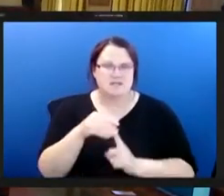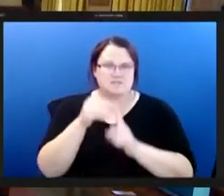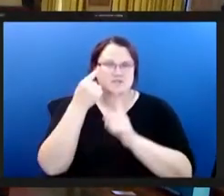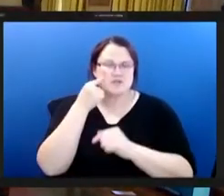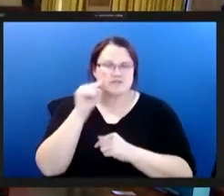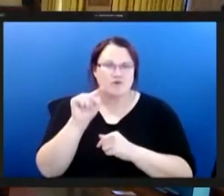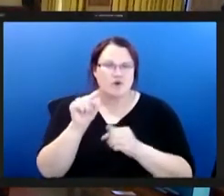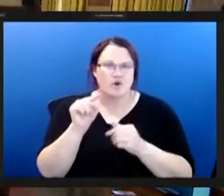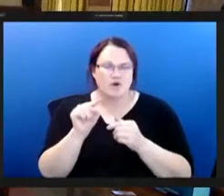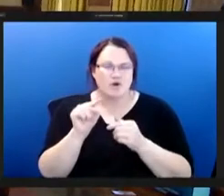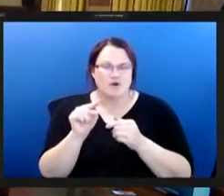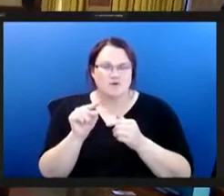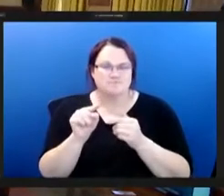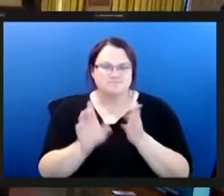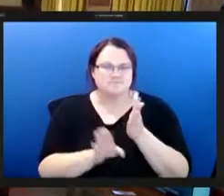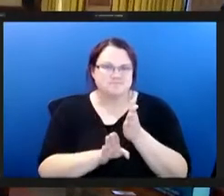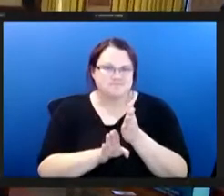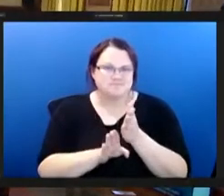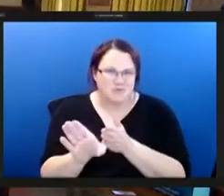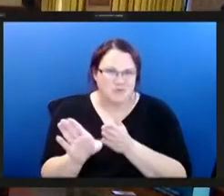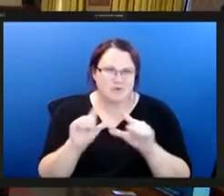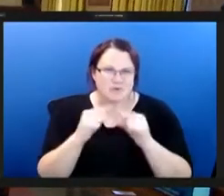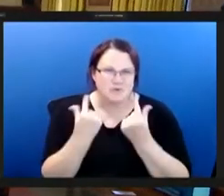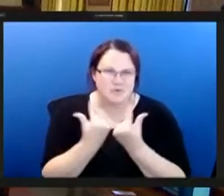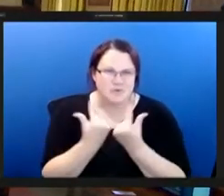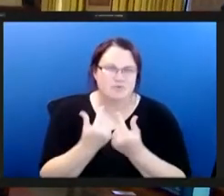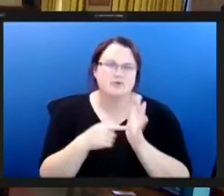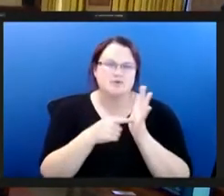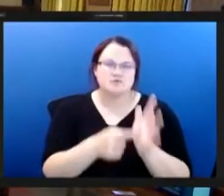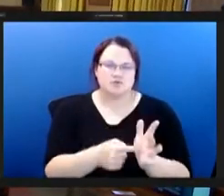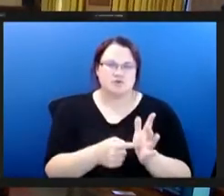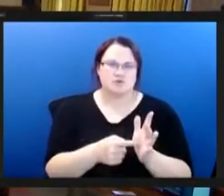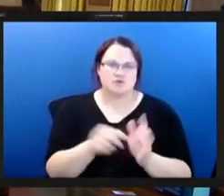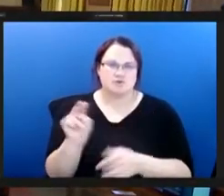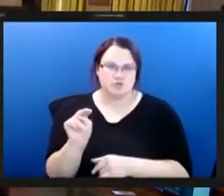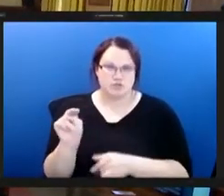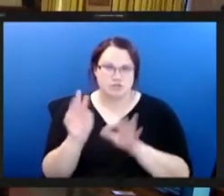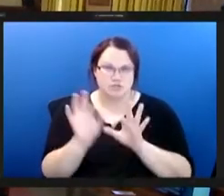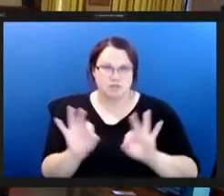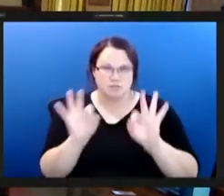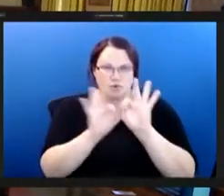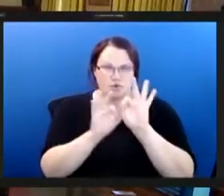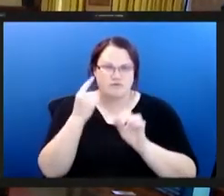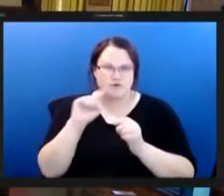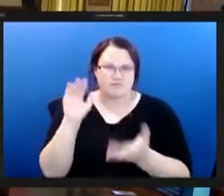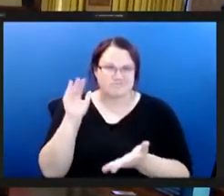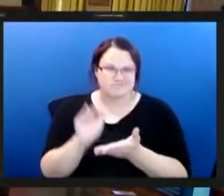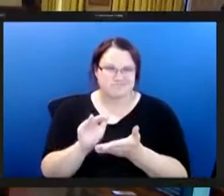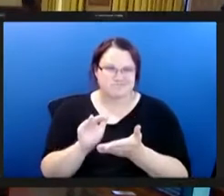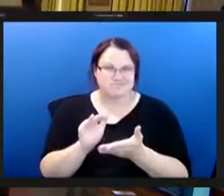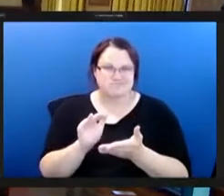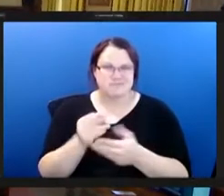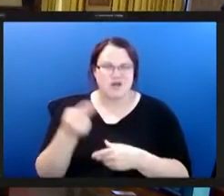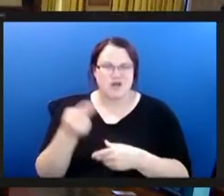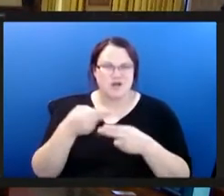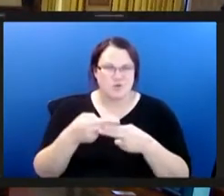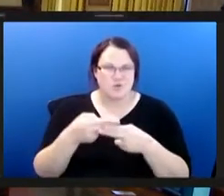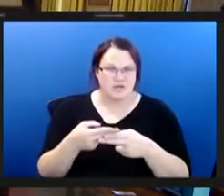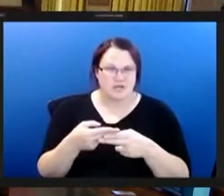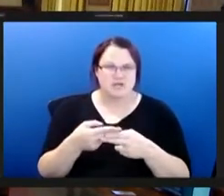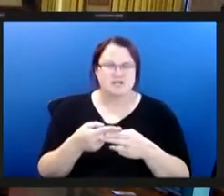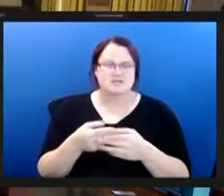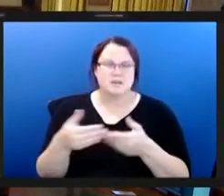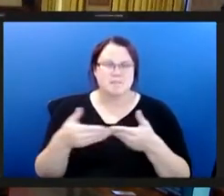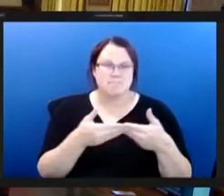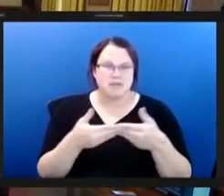groups that research shows that nutrition is especially critical to reducing high rates of infant mortality and mortality black